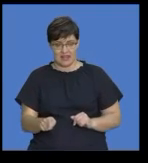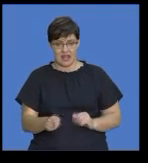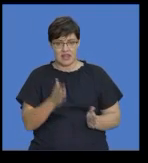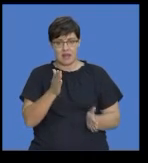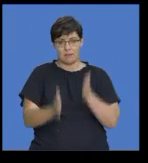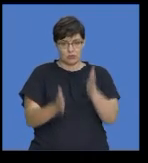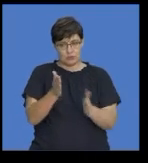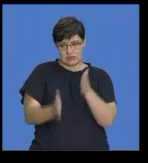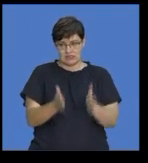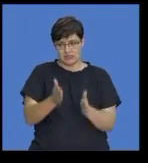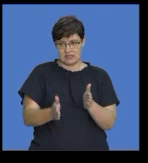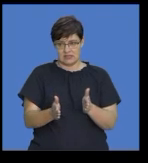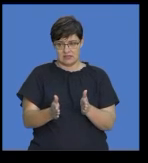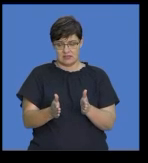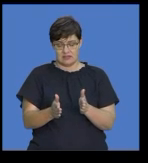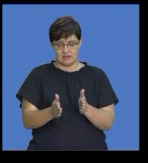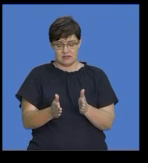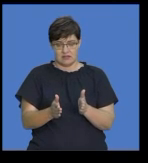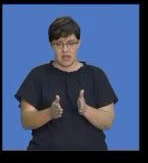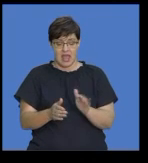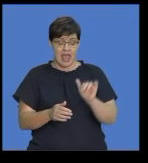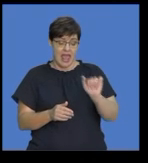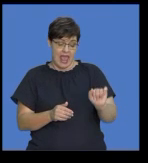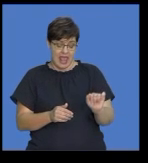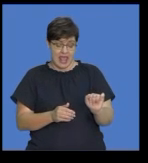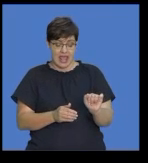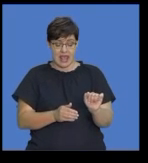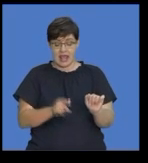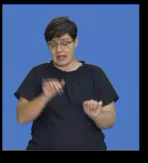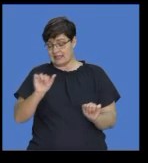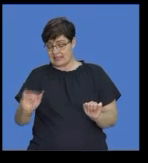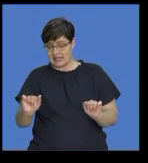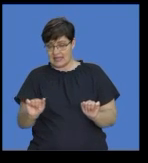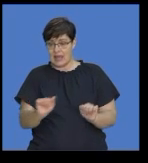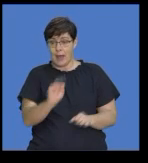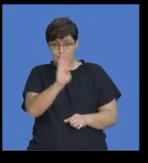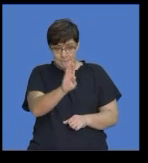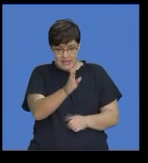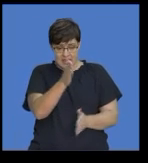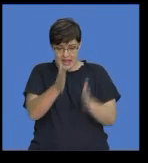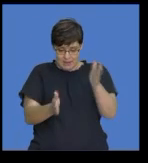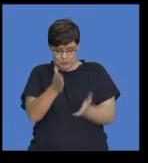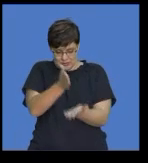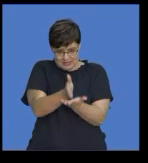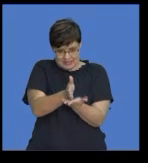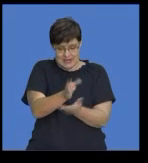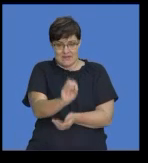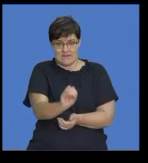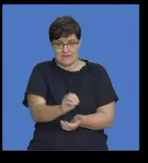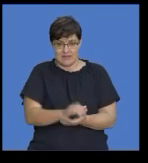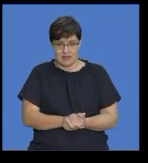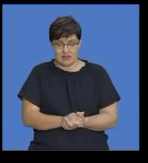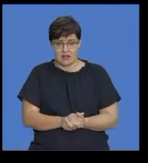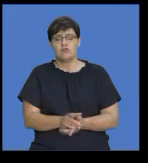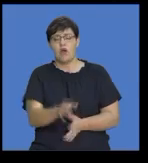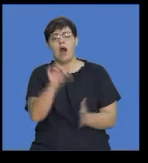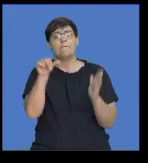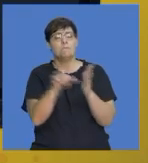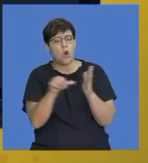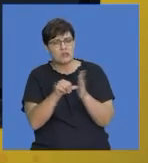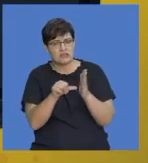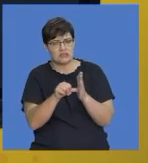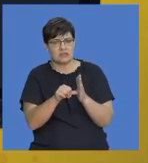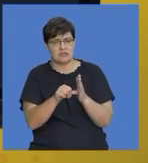is in between a and c so it's very, very important that we are using verbs and